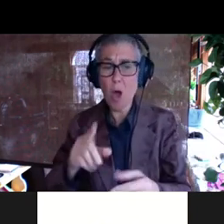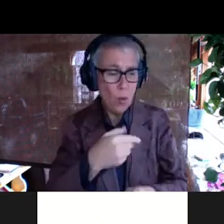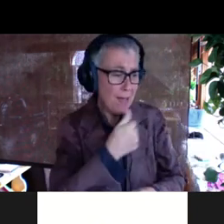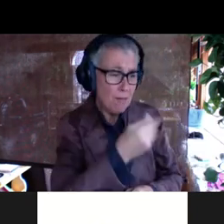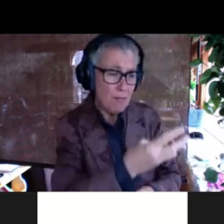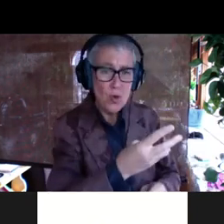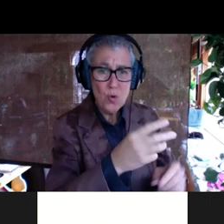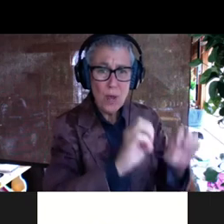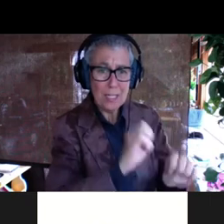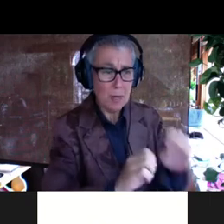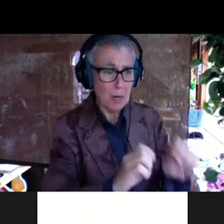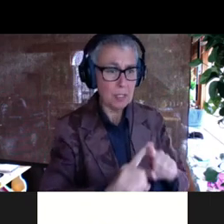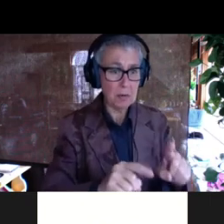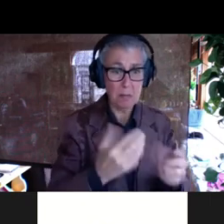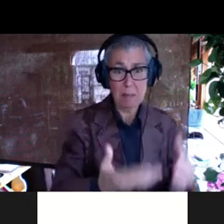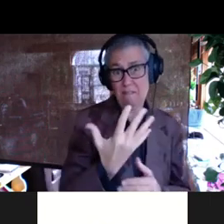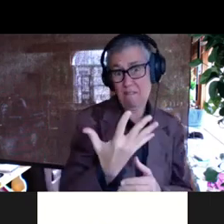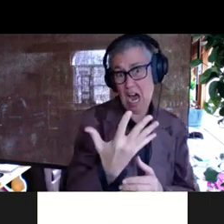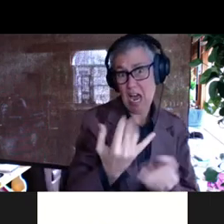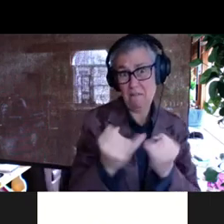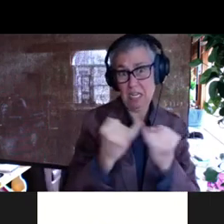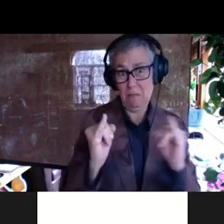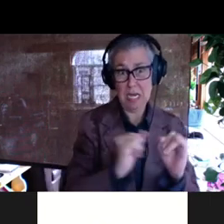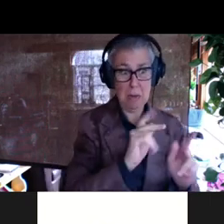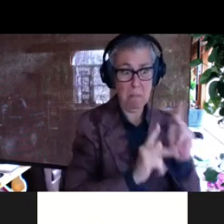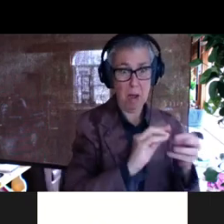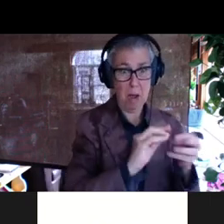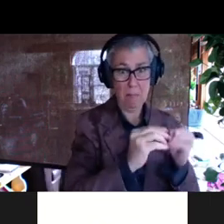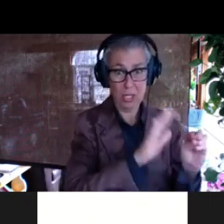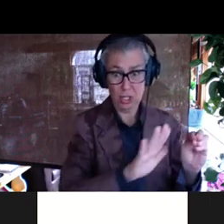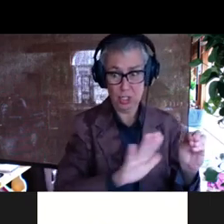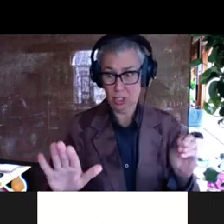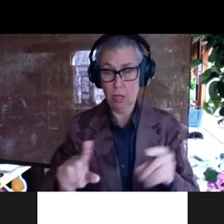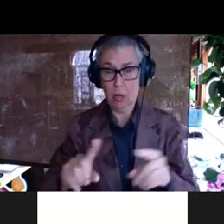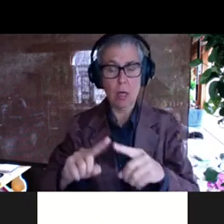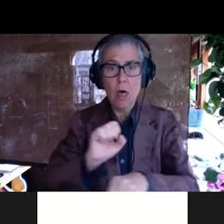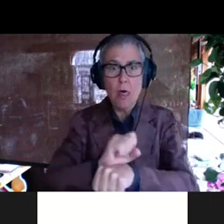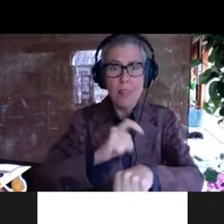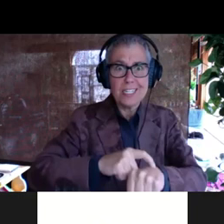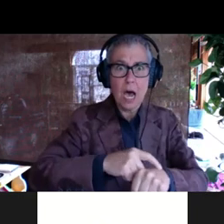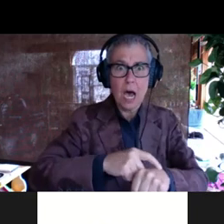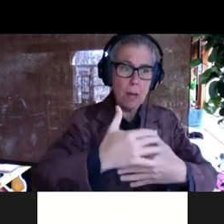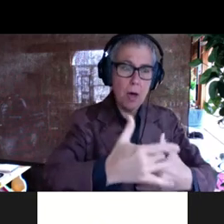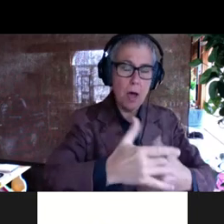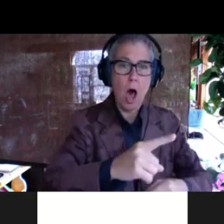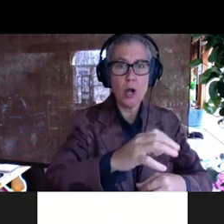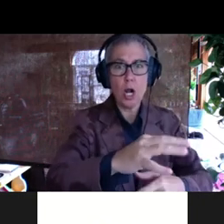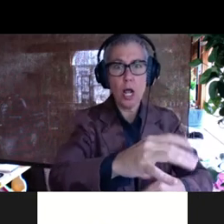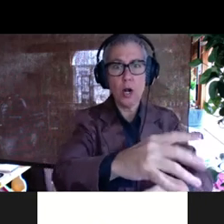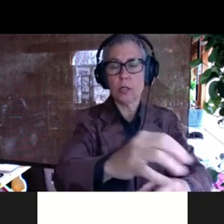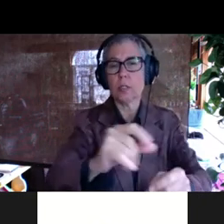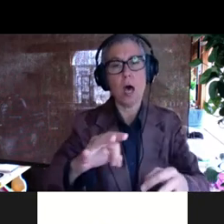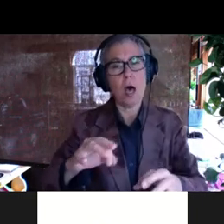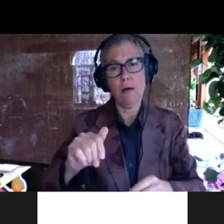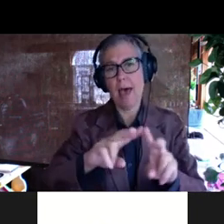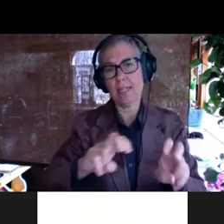going on, even when you only have like five independent populations to sort of work up the time course is just hundreds and hundreds and hundreds of plaque